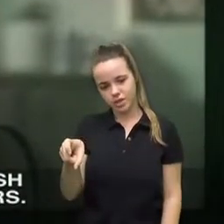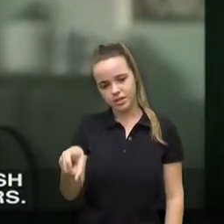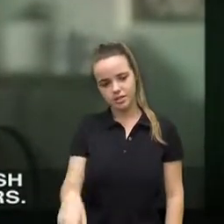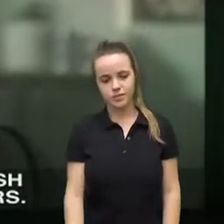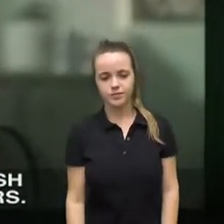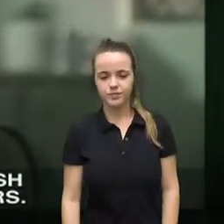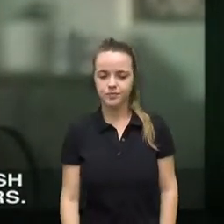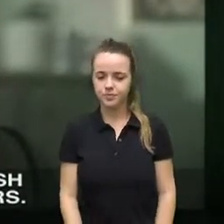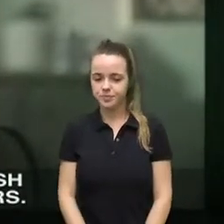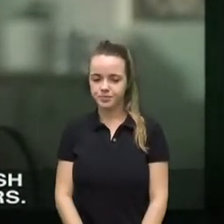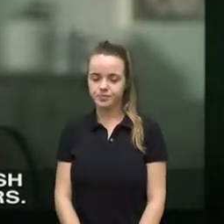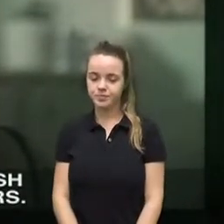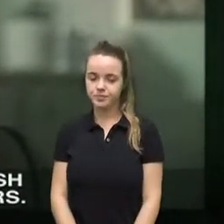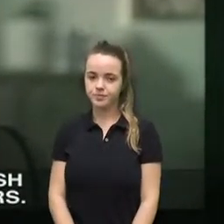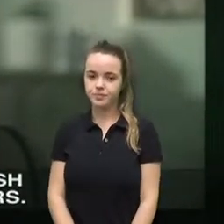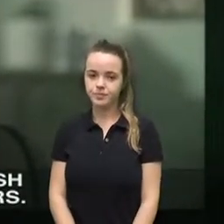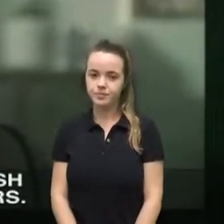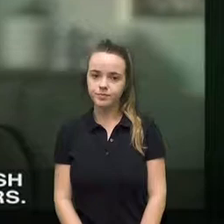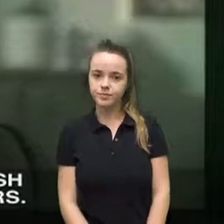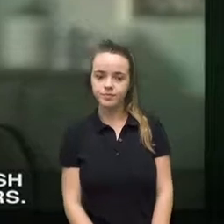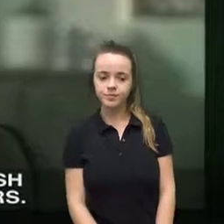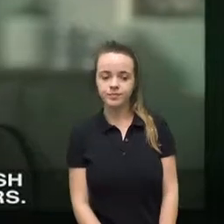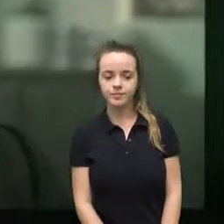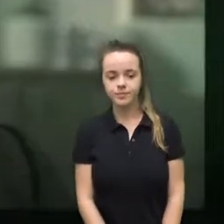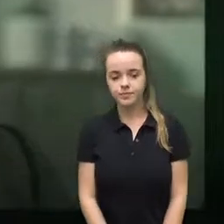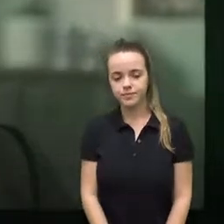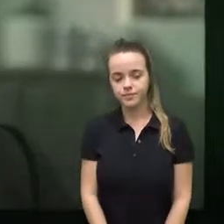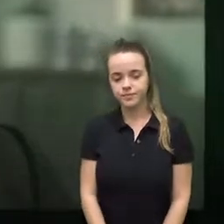to finish my days among strangers